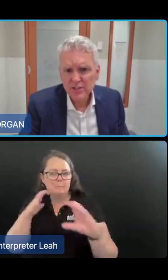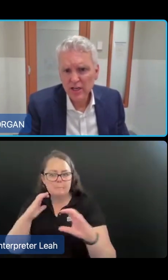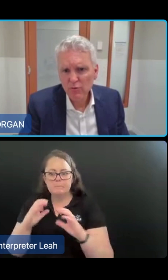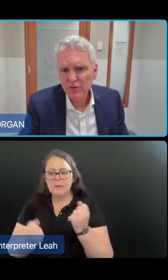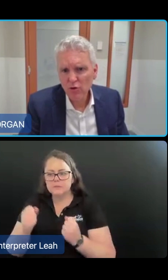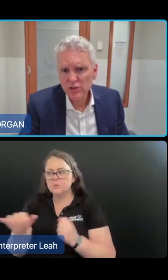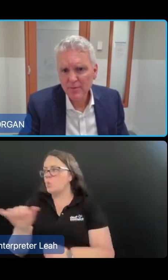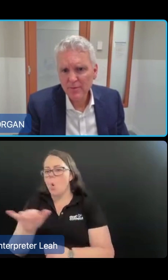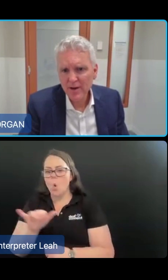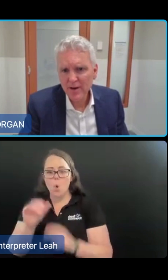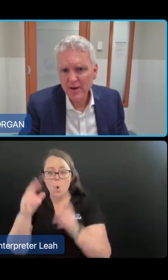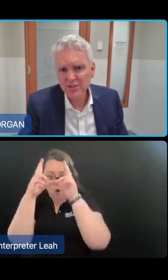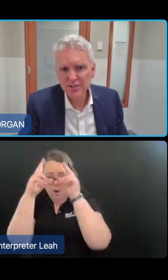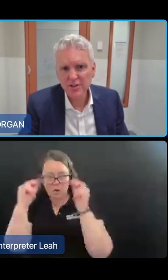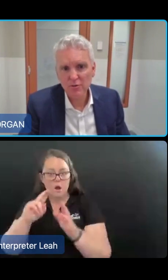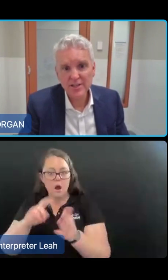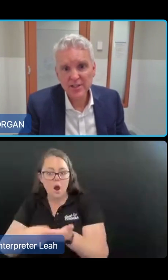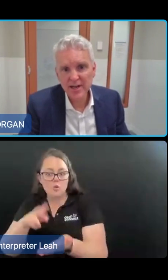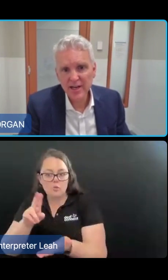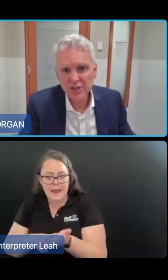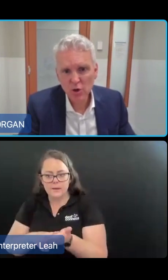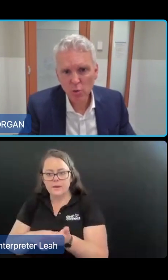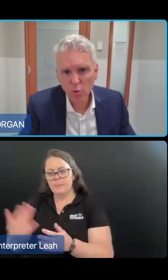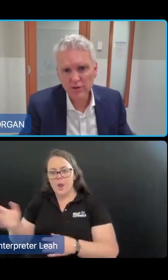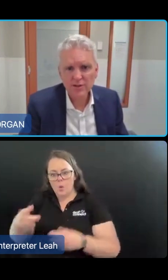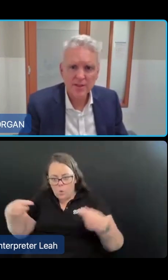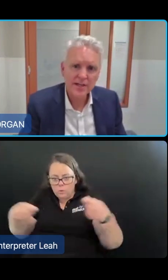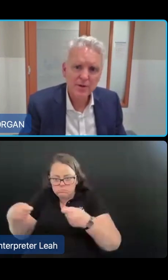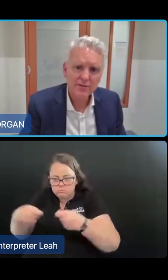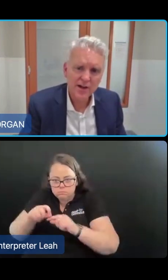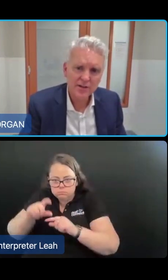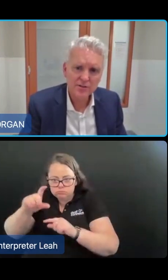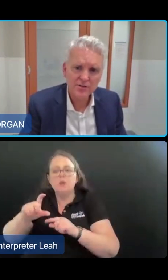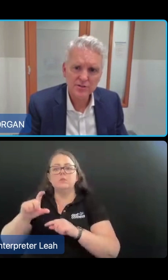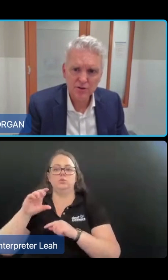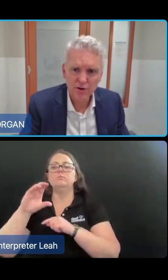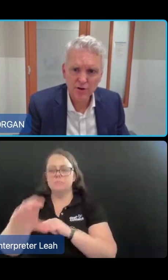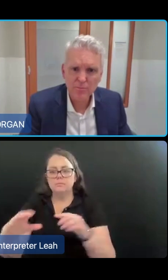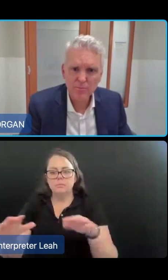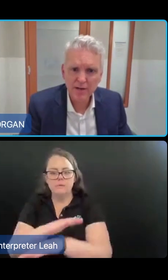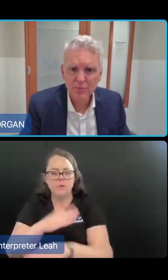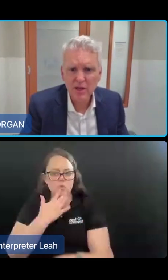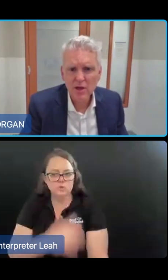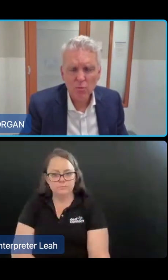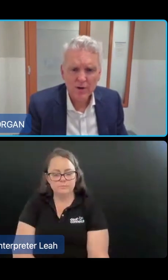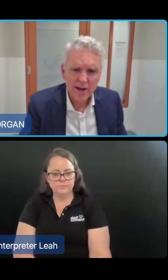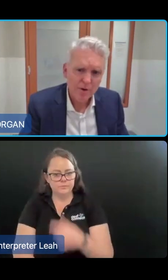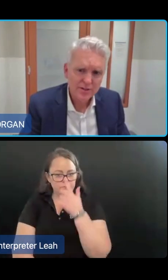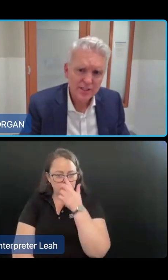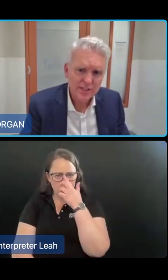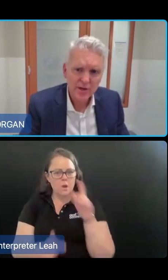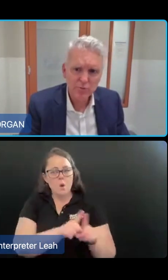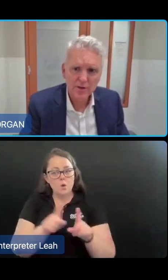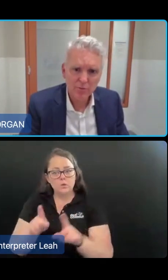Previously, we've talked about client budgets that reset each quarter so that unspent funds do not accumulate. We're now